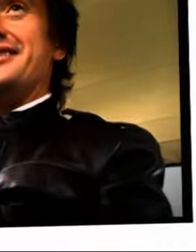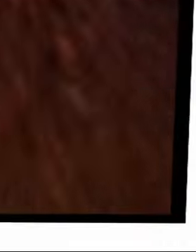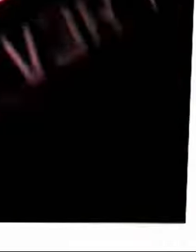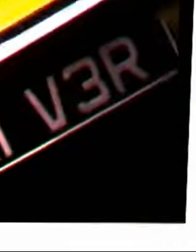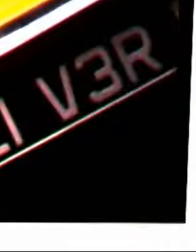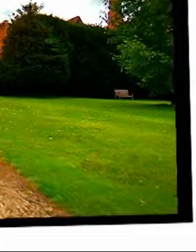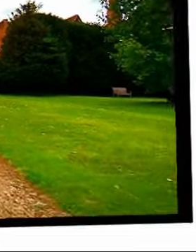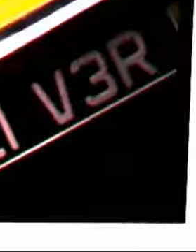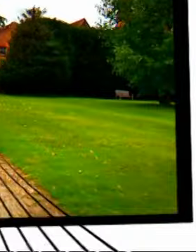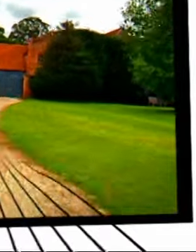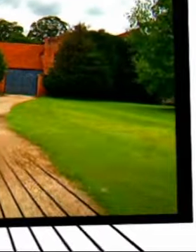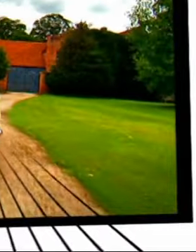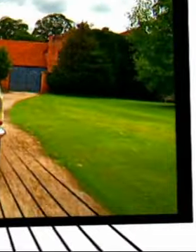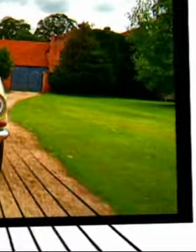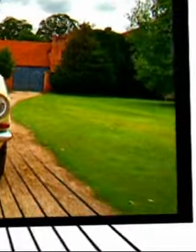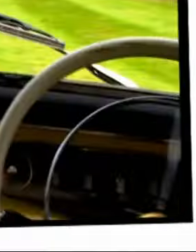We'll